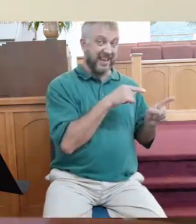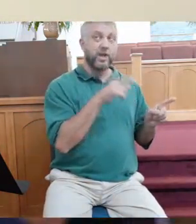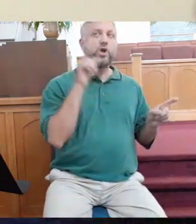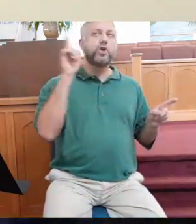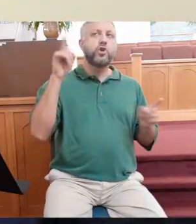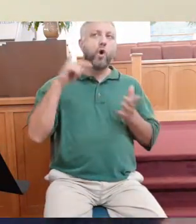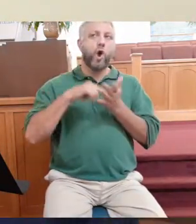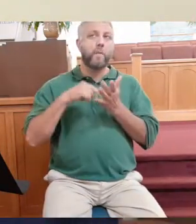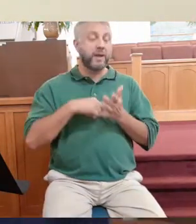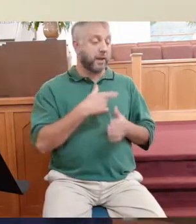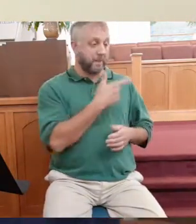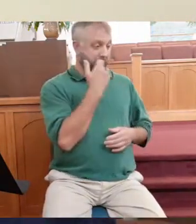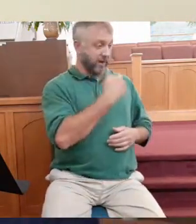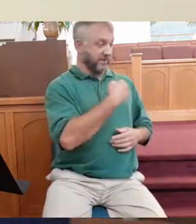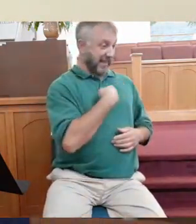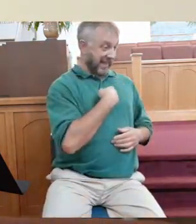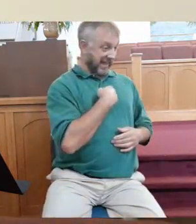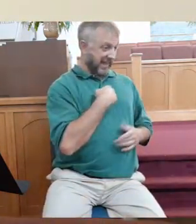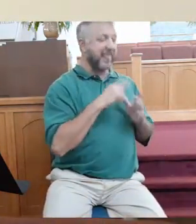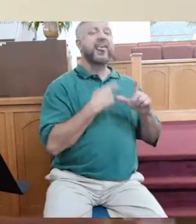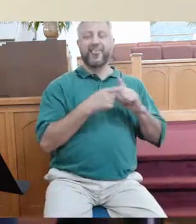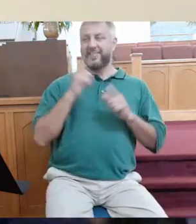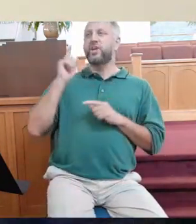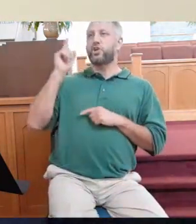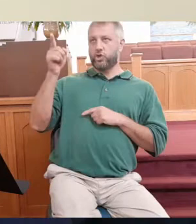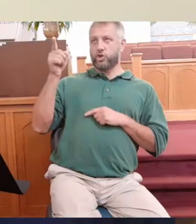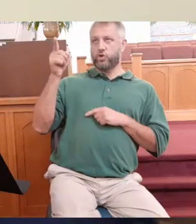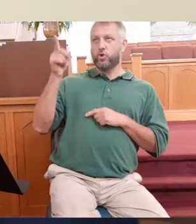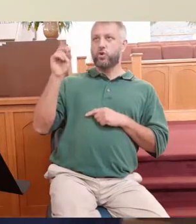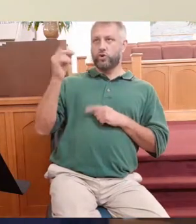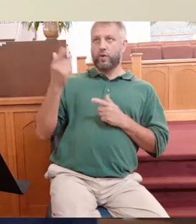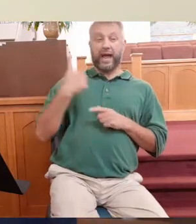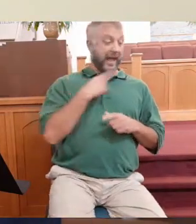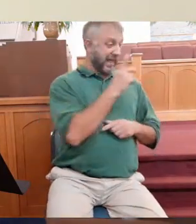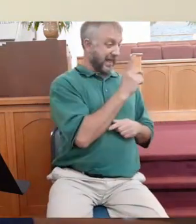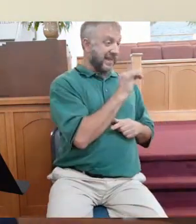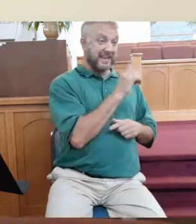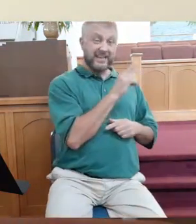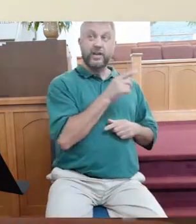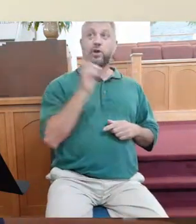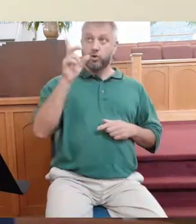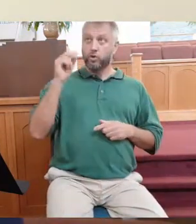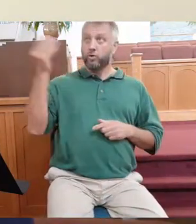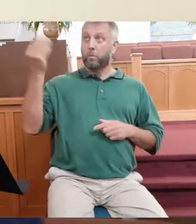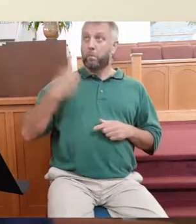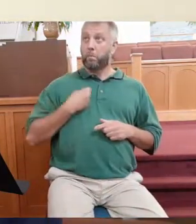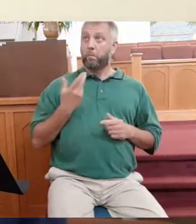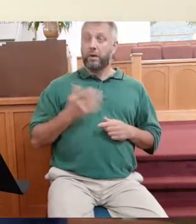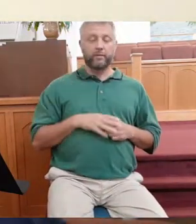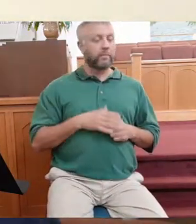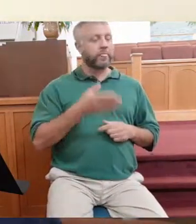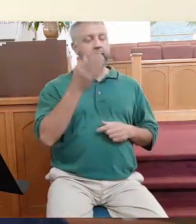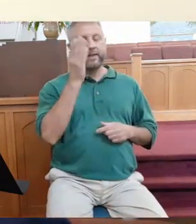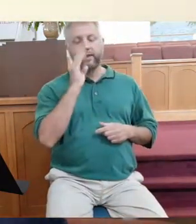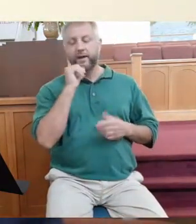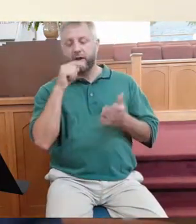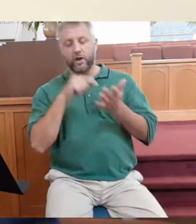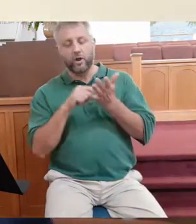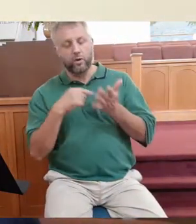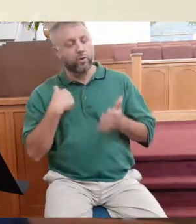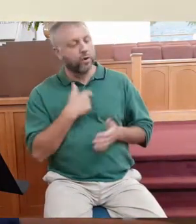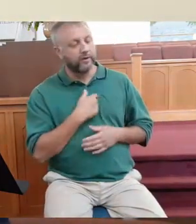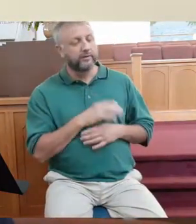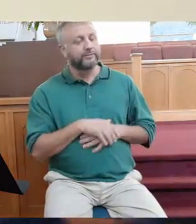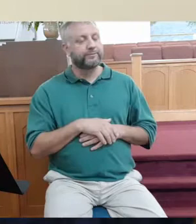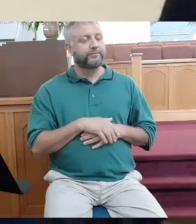I, then you. If I do, then God must do. I want to remind you, as I said a moment ago, God is not indebted to us